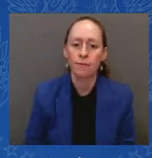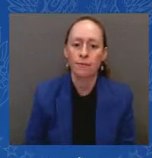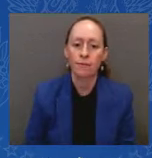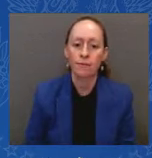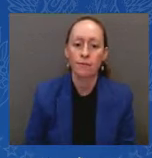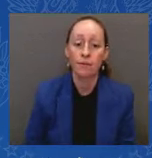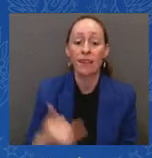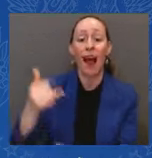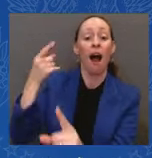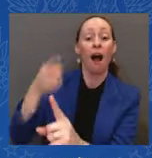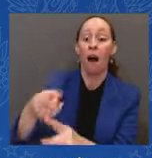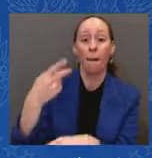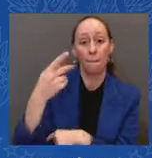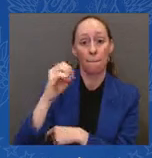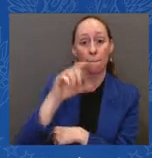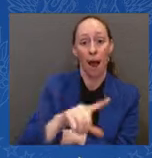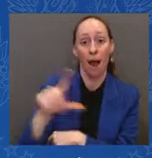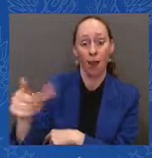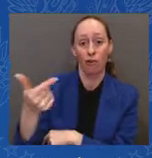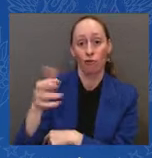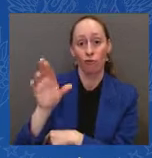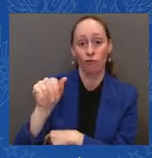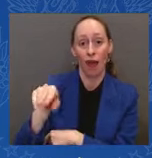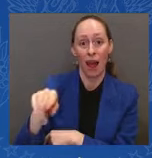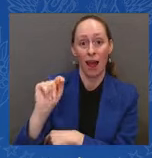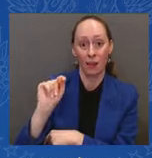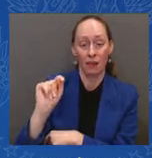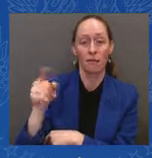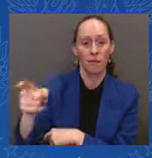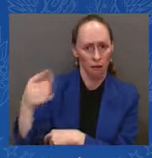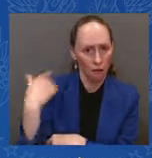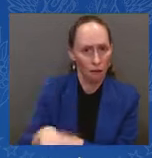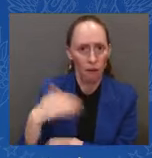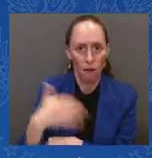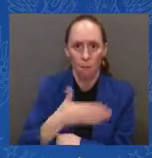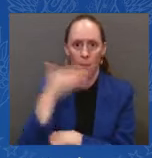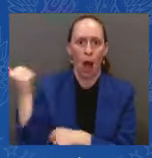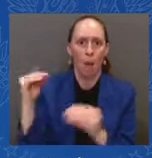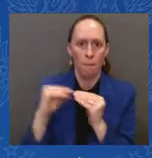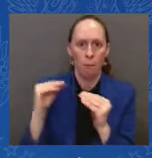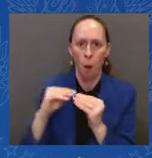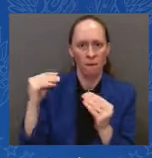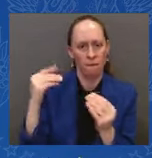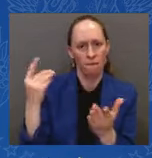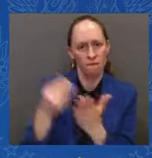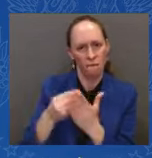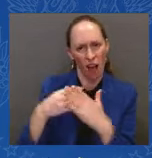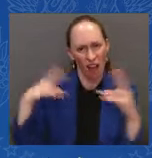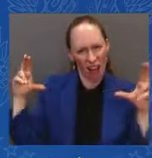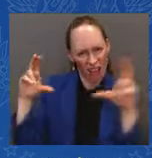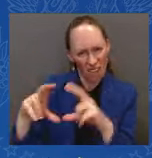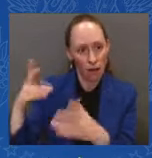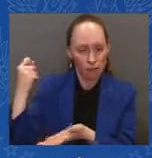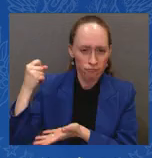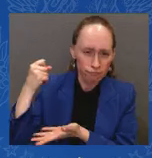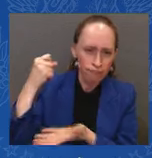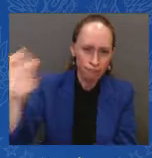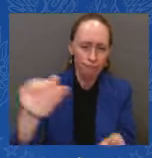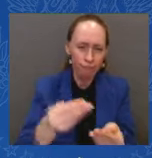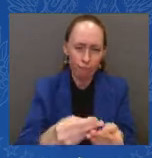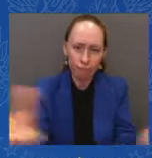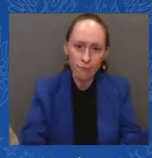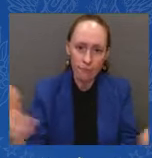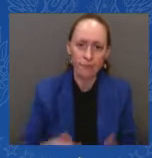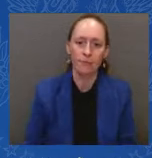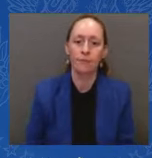than $60,000 a year get to college. We've made additional improvements in the income-driven repayment program. Before I